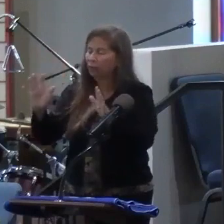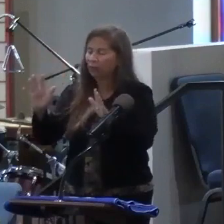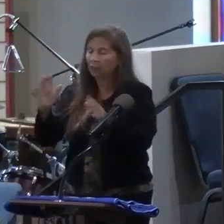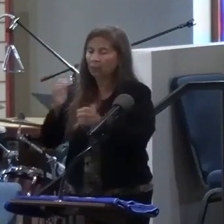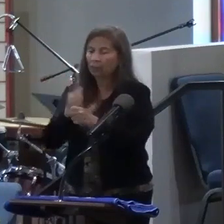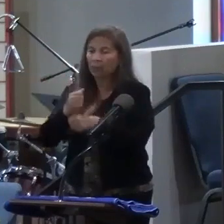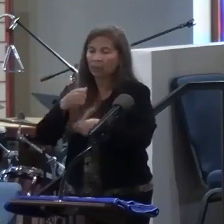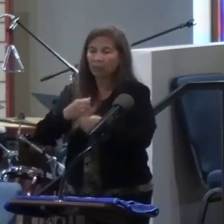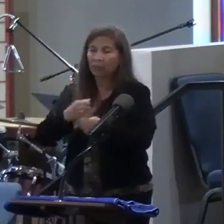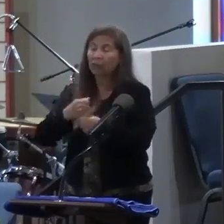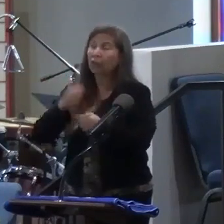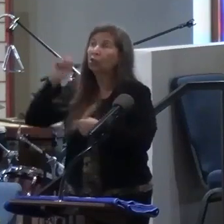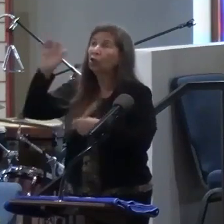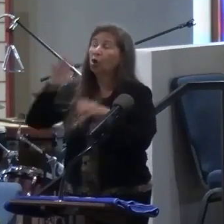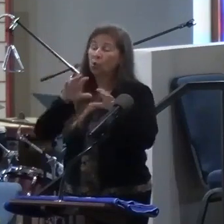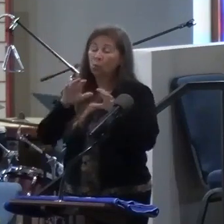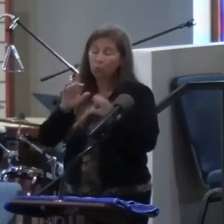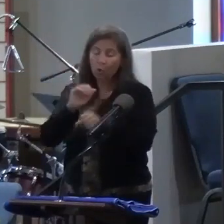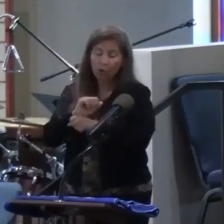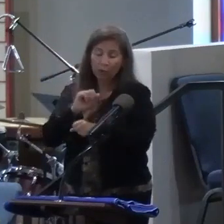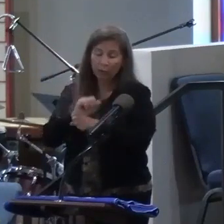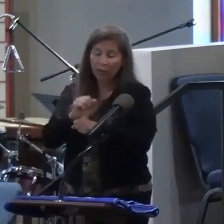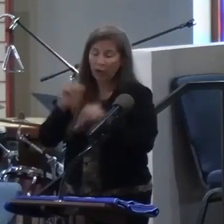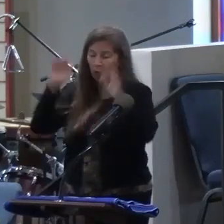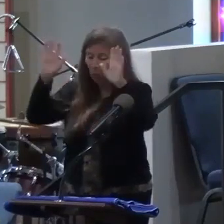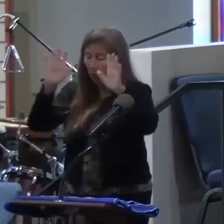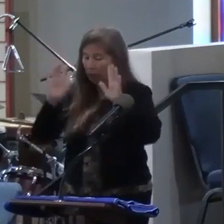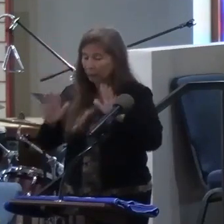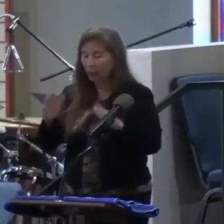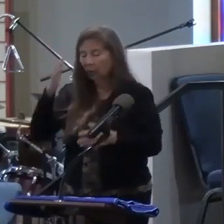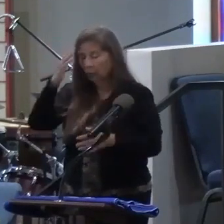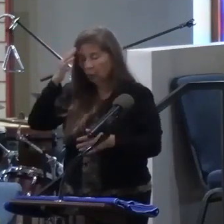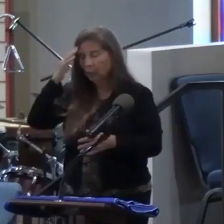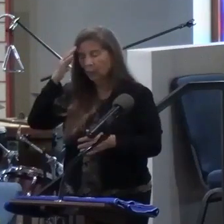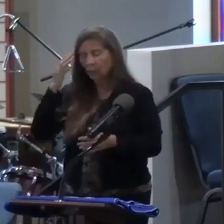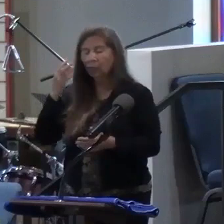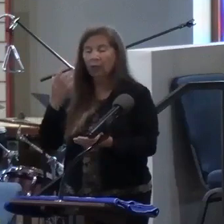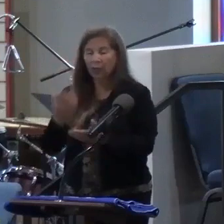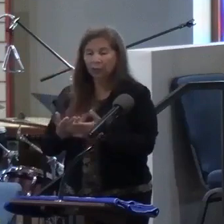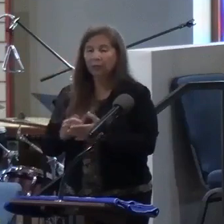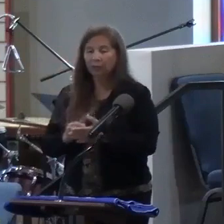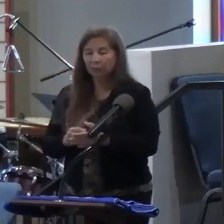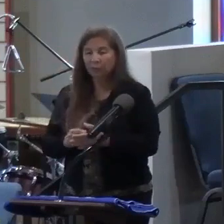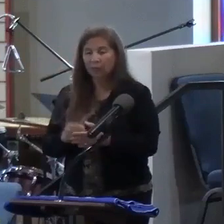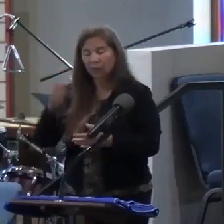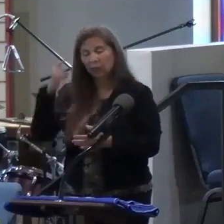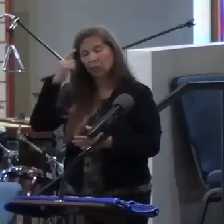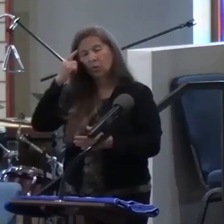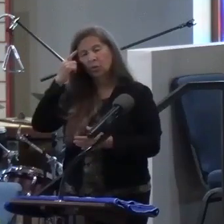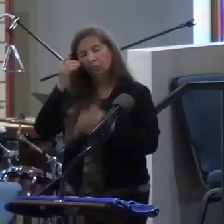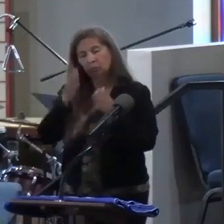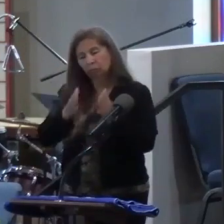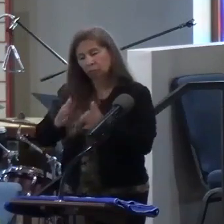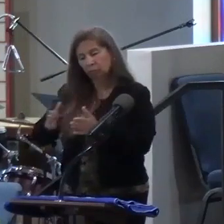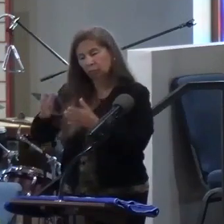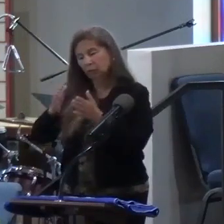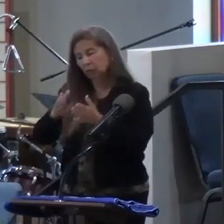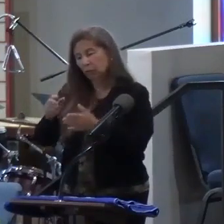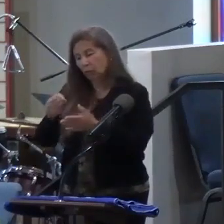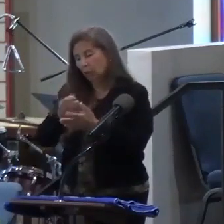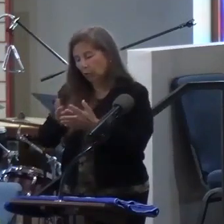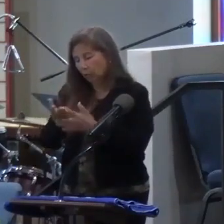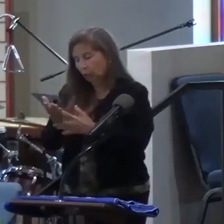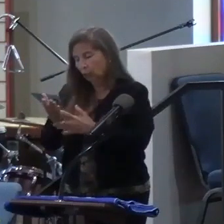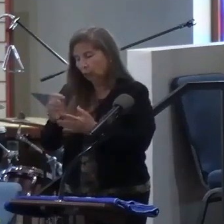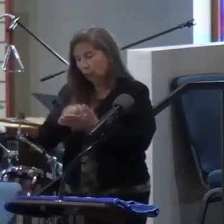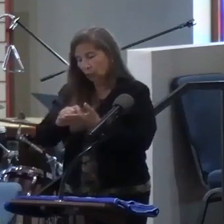Your works are wonderful. I know them full well. And this thought process goes on throughout the scriptures, and I certainly